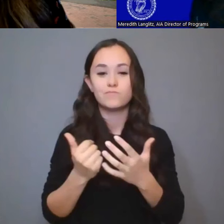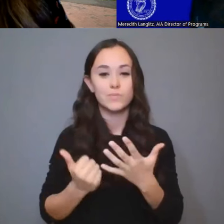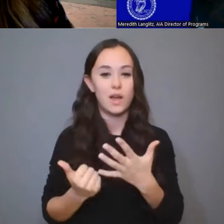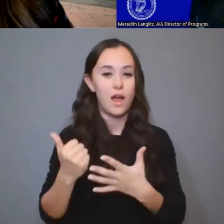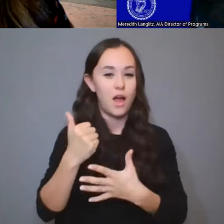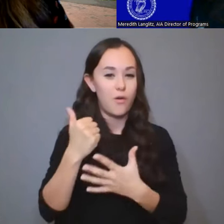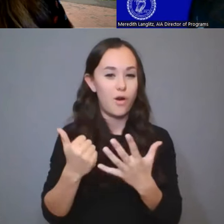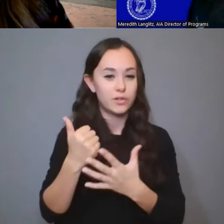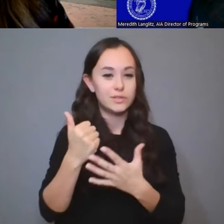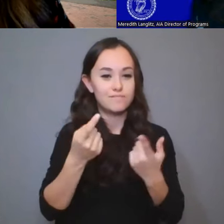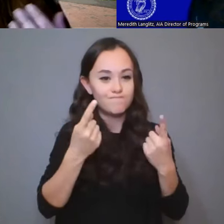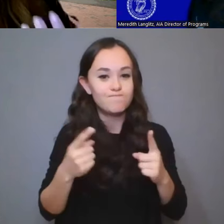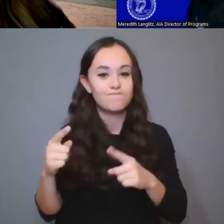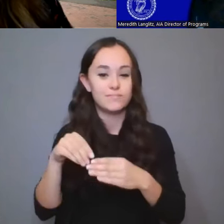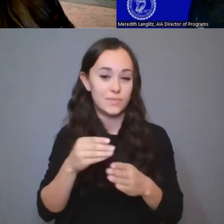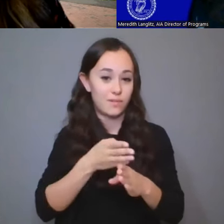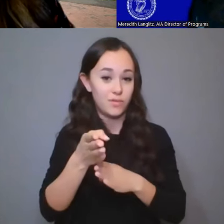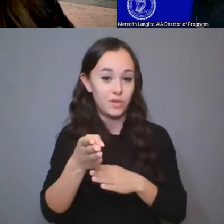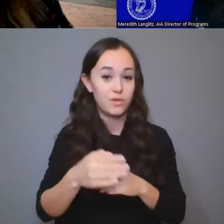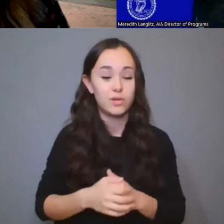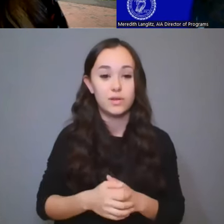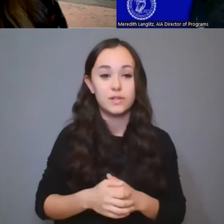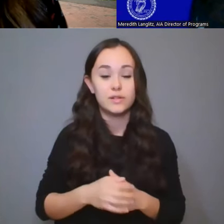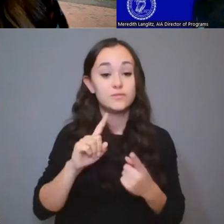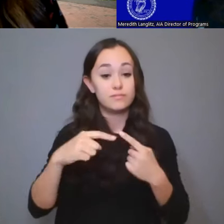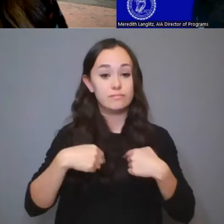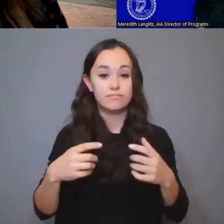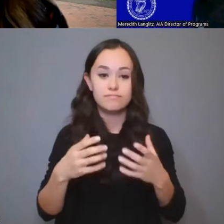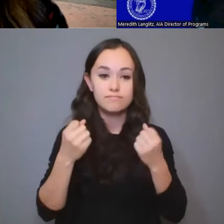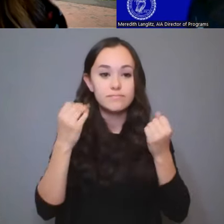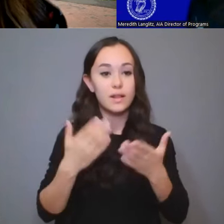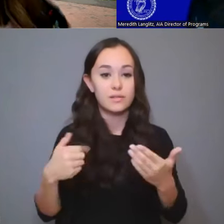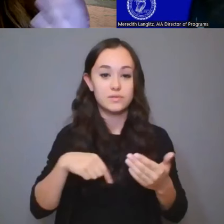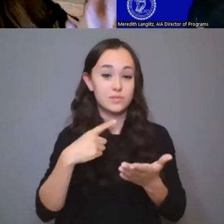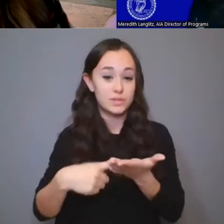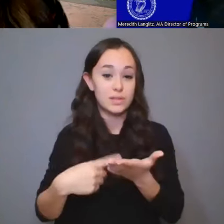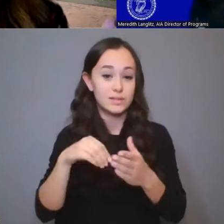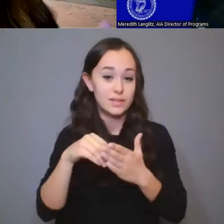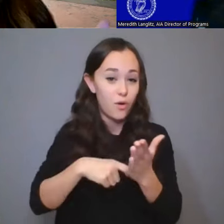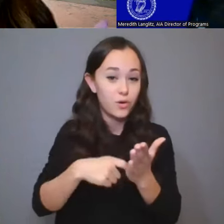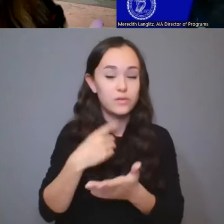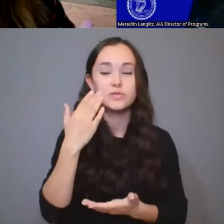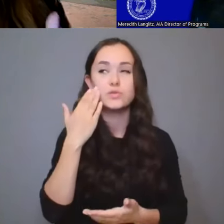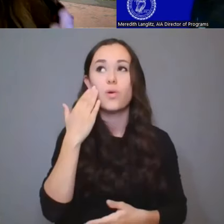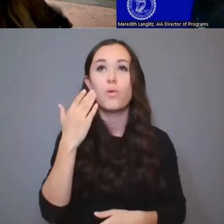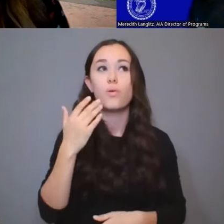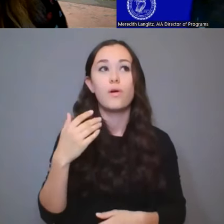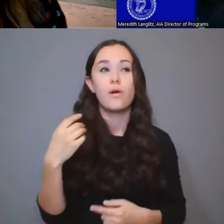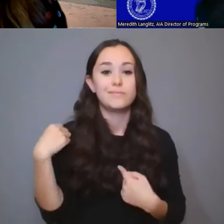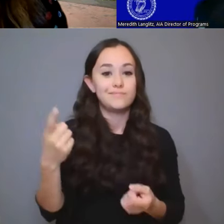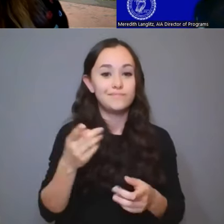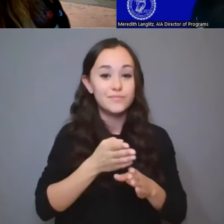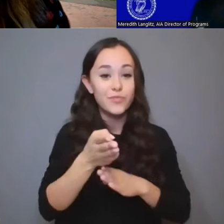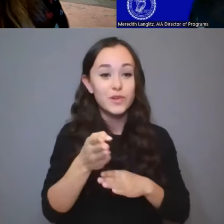played out within the field. To me, a lot of the things that we're talking about within archaeology, so, you know, there's been field surveys